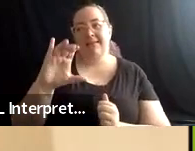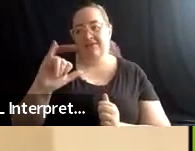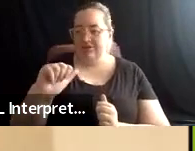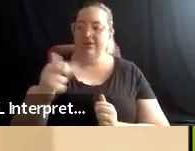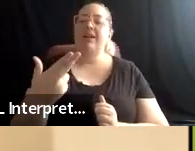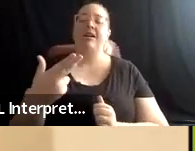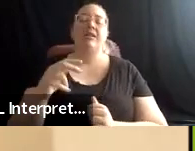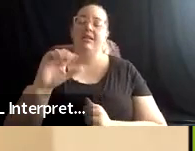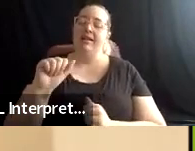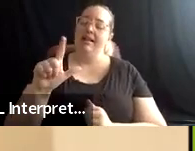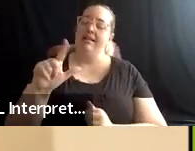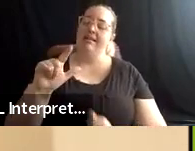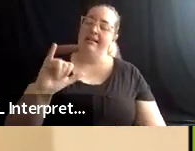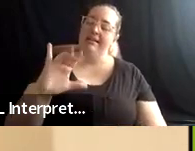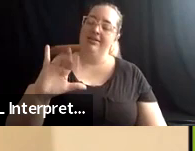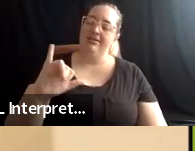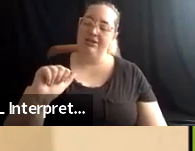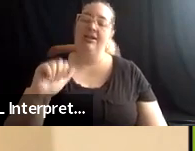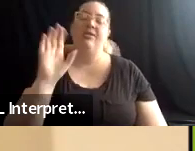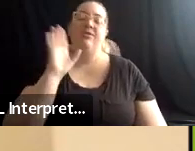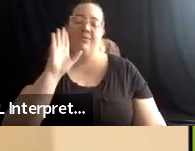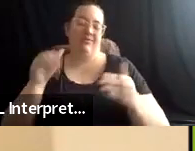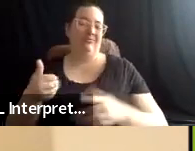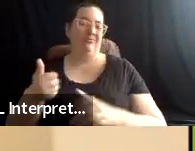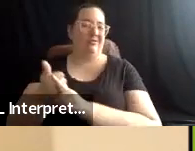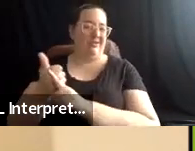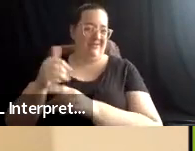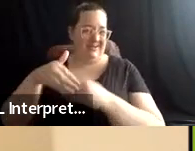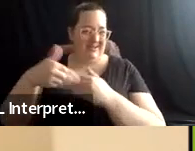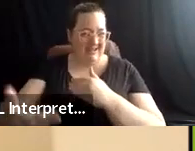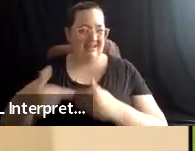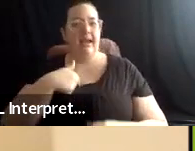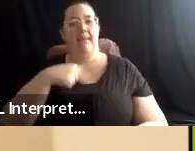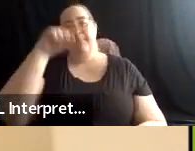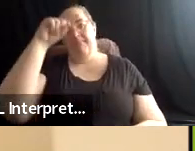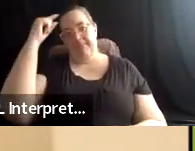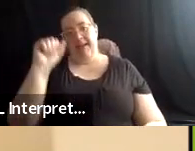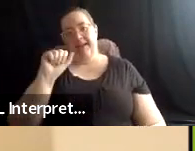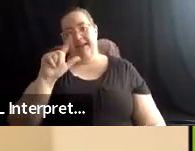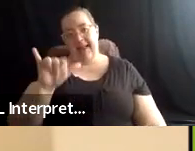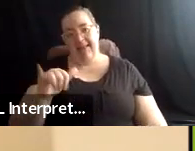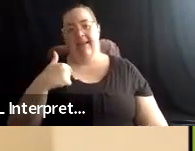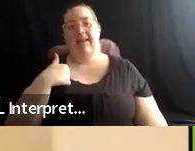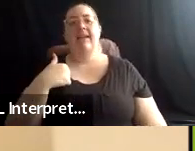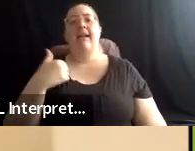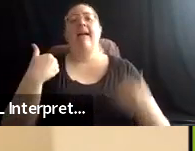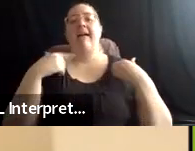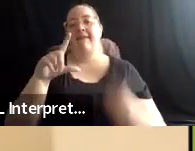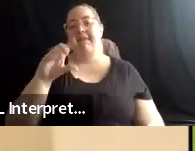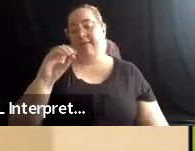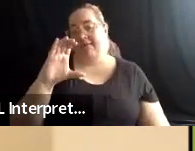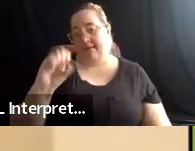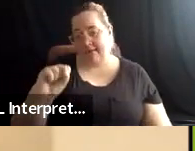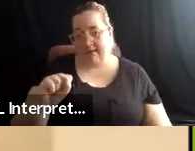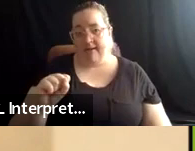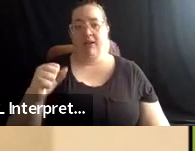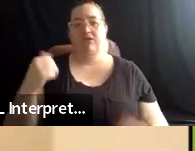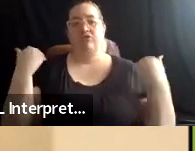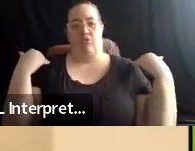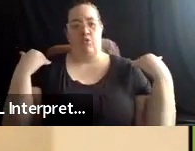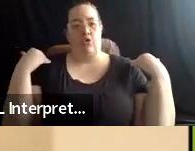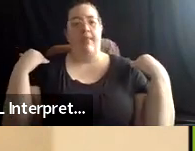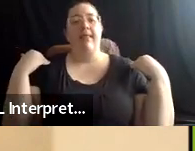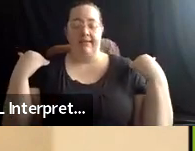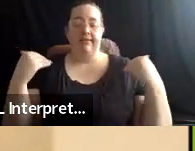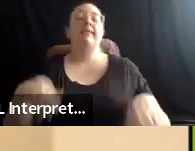I am a black ally. I have locks that are about shoulder length, and I'm wearing a bright red turtleneck, and